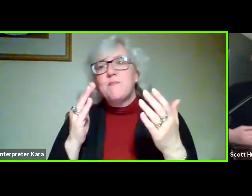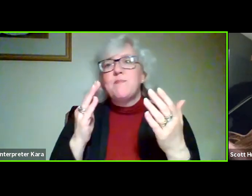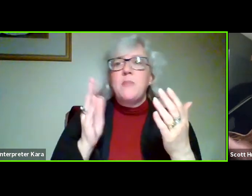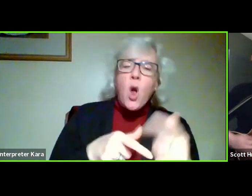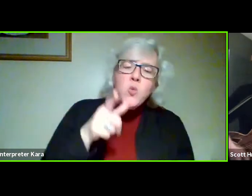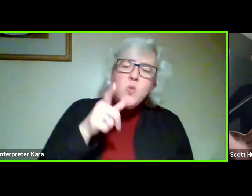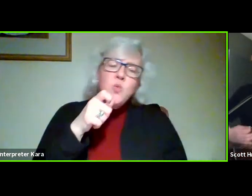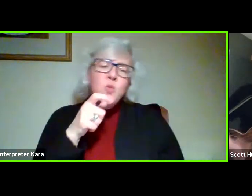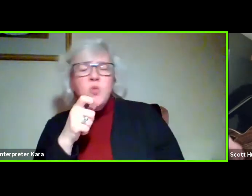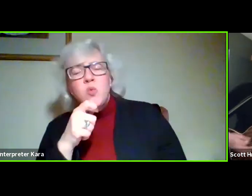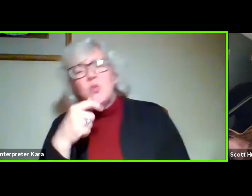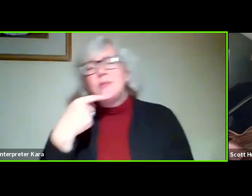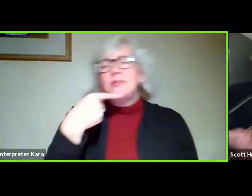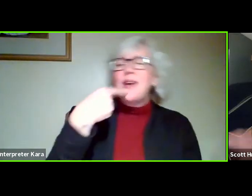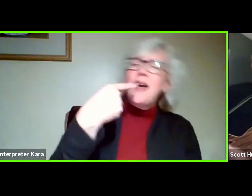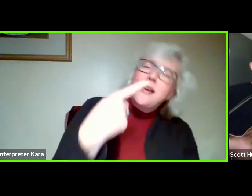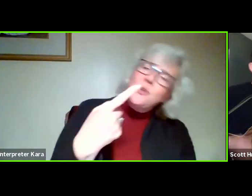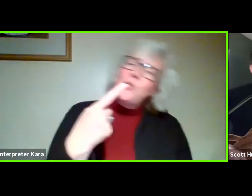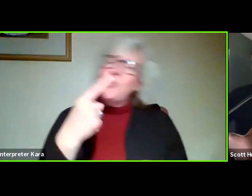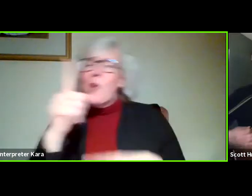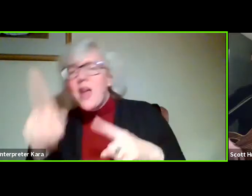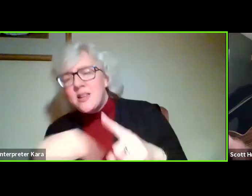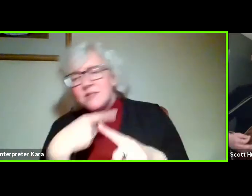Who's gonna tell you when?